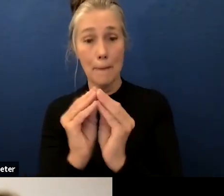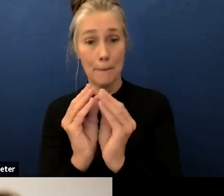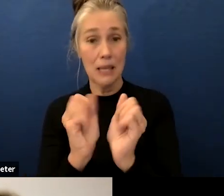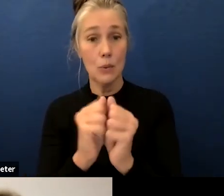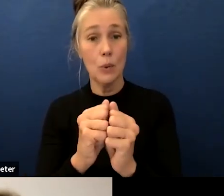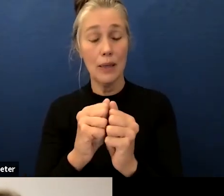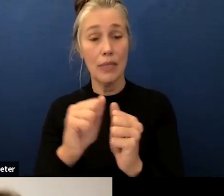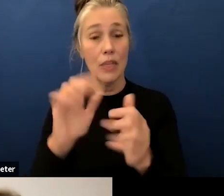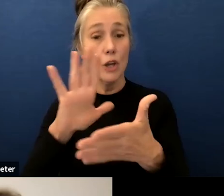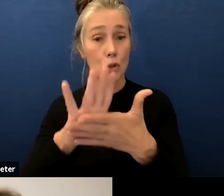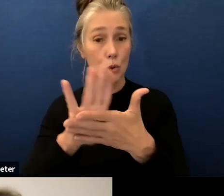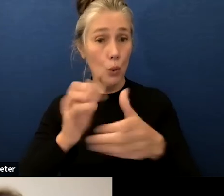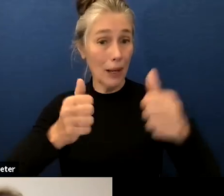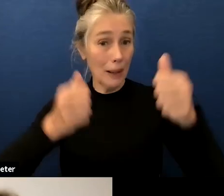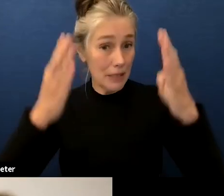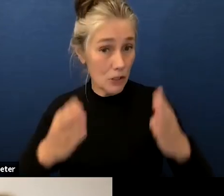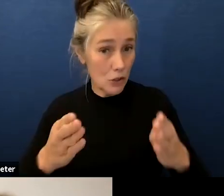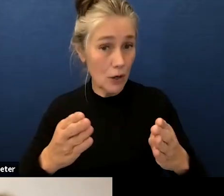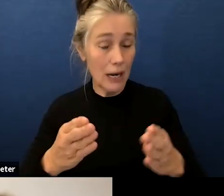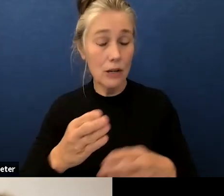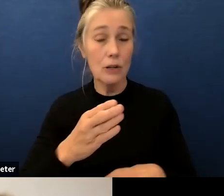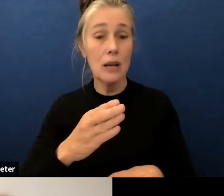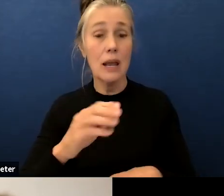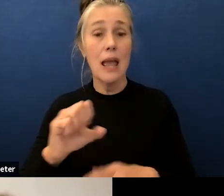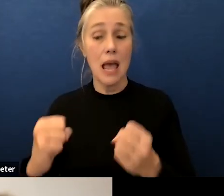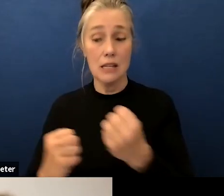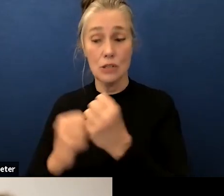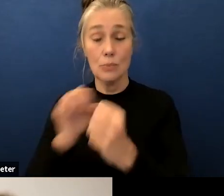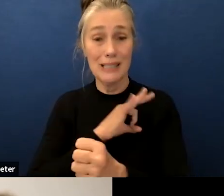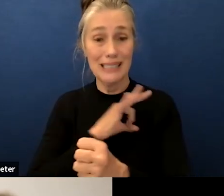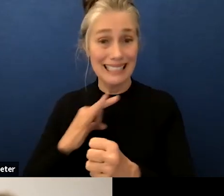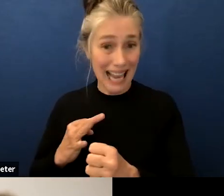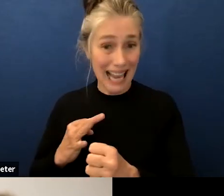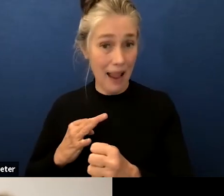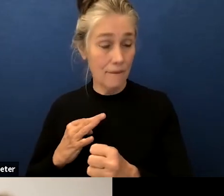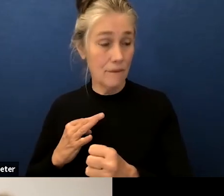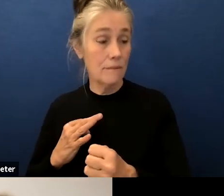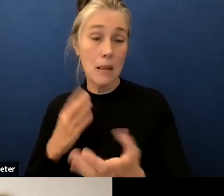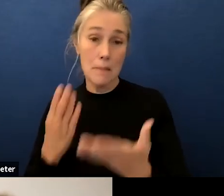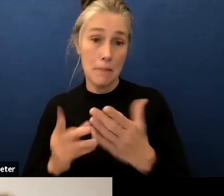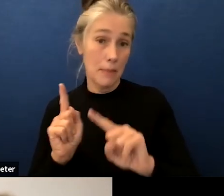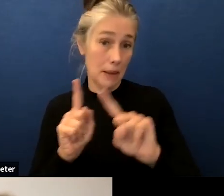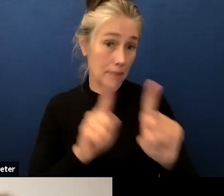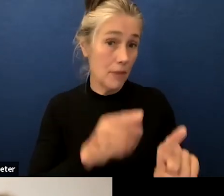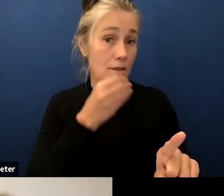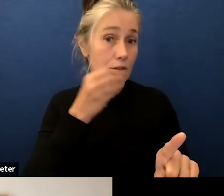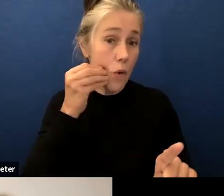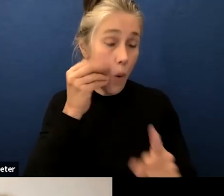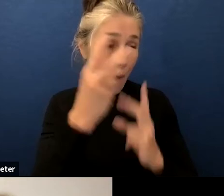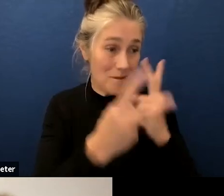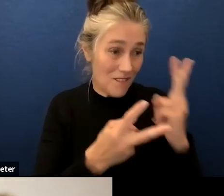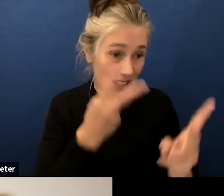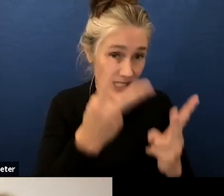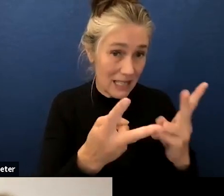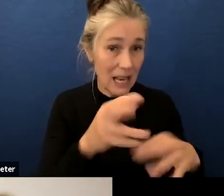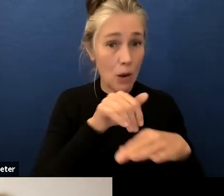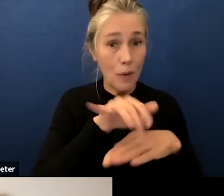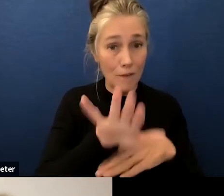it also includes home visits and referrals to in-school programs and outside agencies